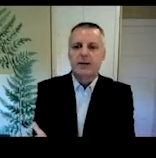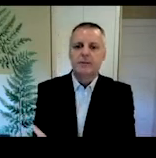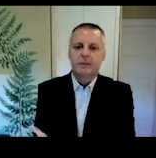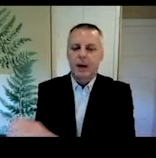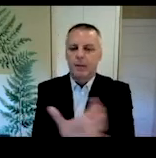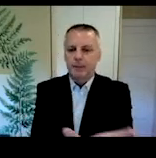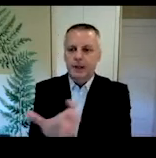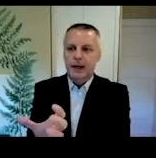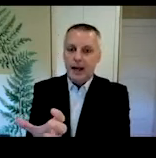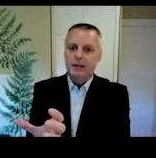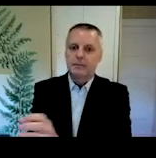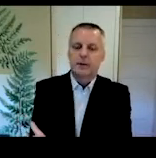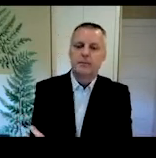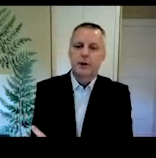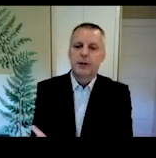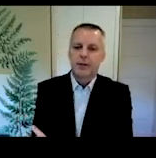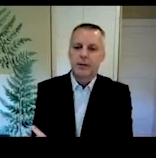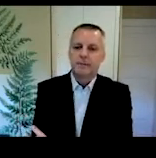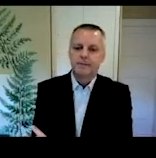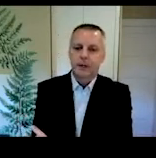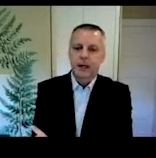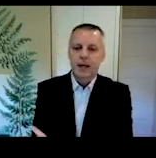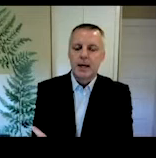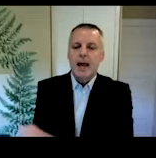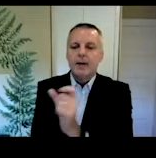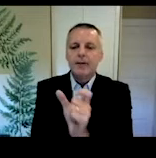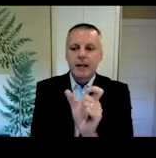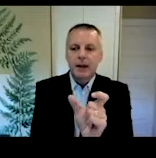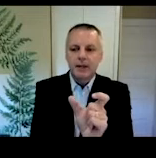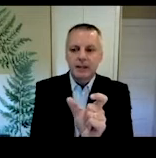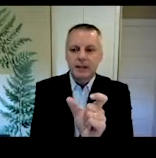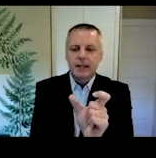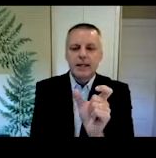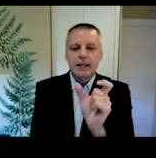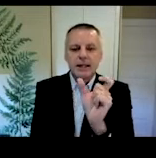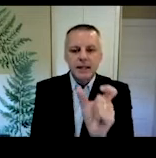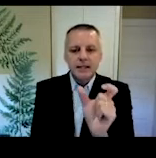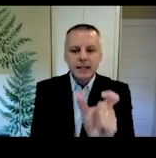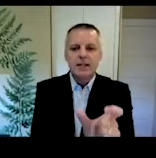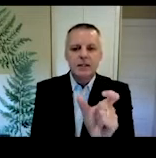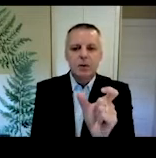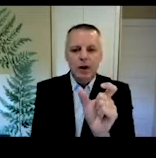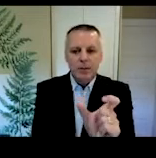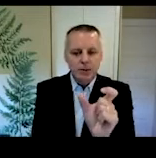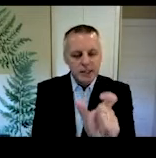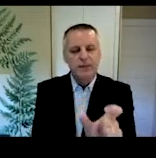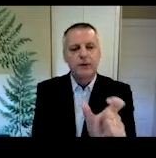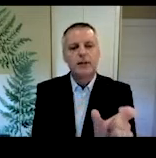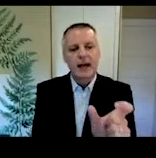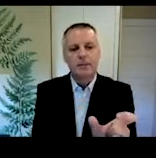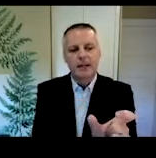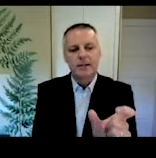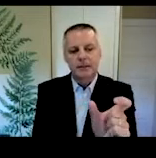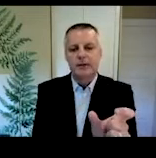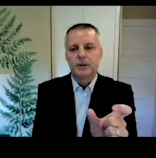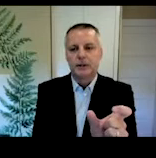kind of, um, connect and go together. Okay. And if you think about